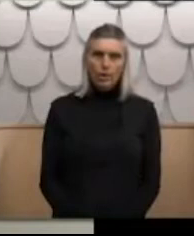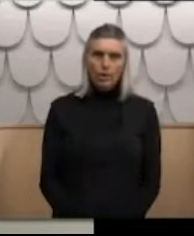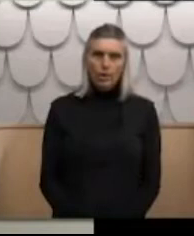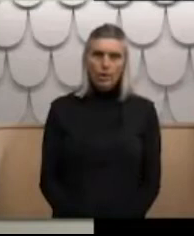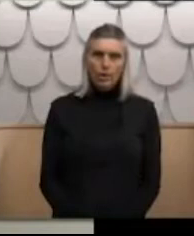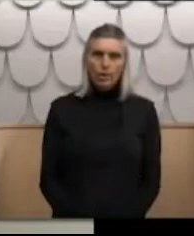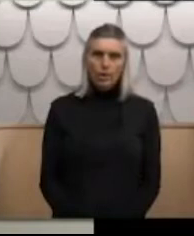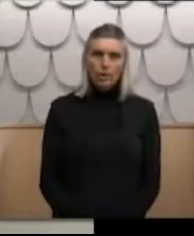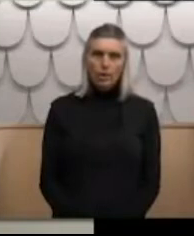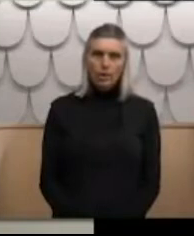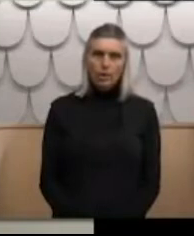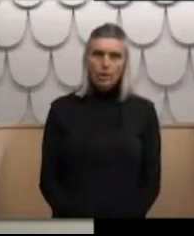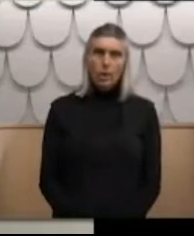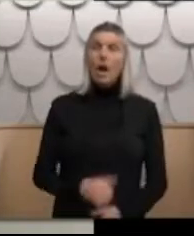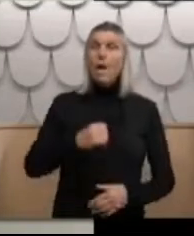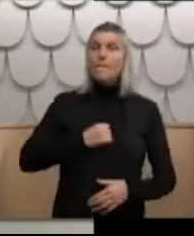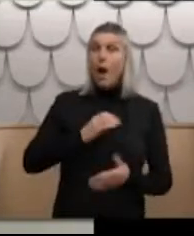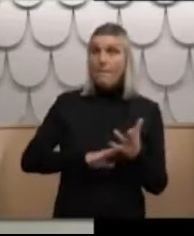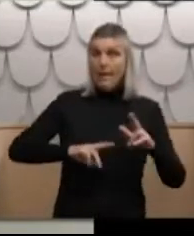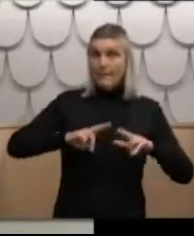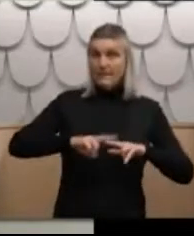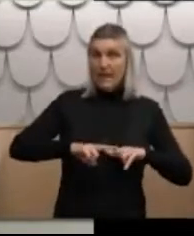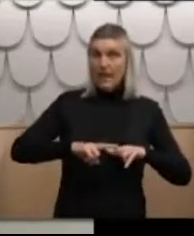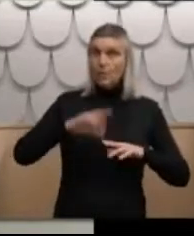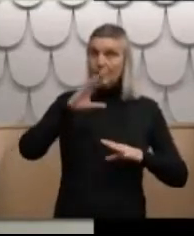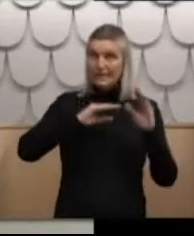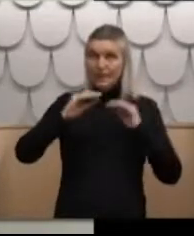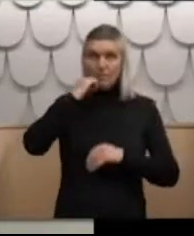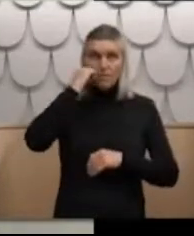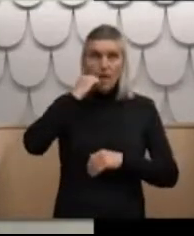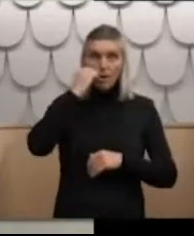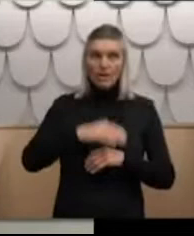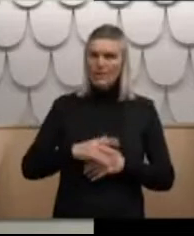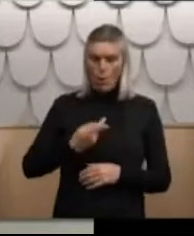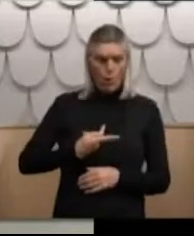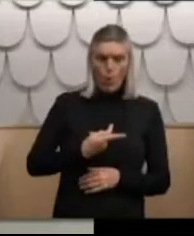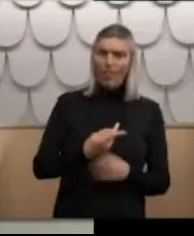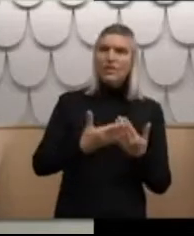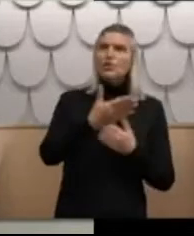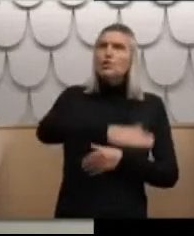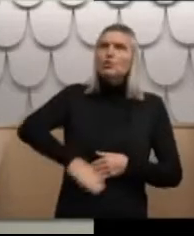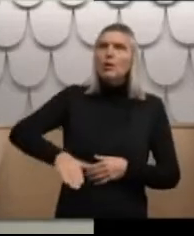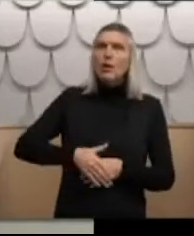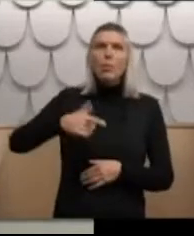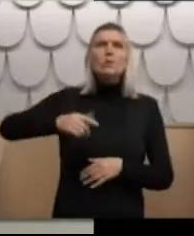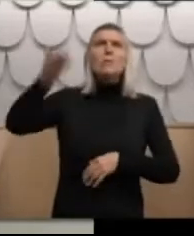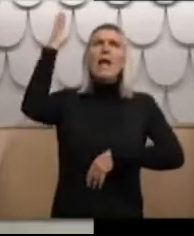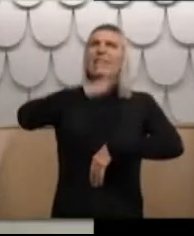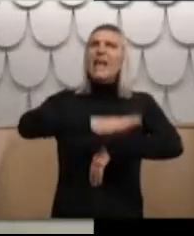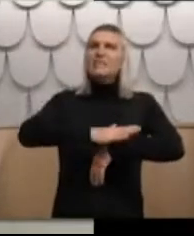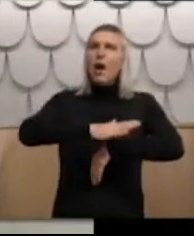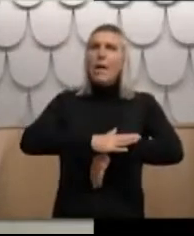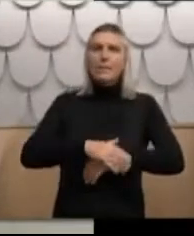My household. My mum and dad would speak Māori, but they wouldn't speak Māori to us. Okay. Because at that point, you know,